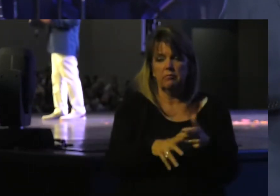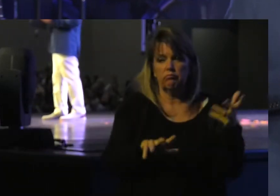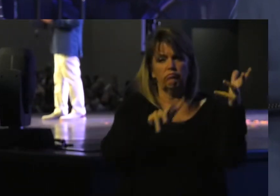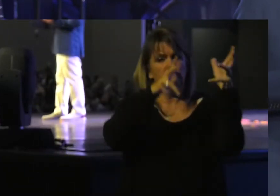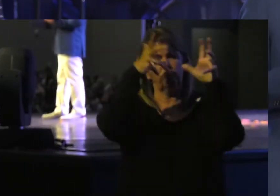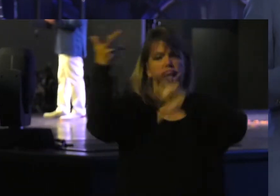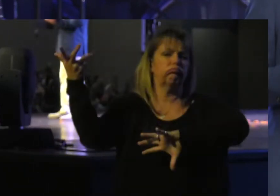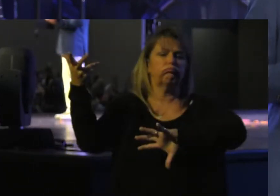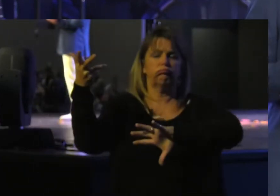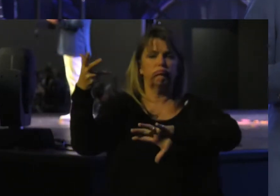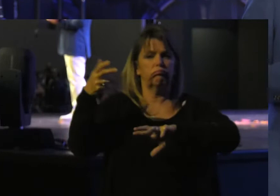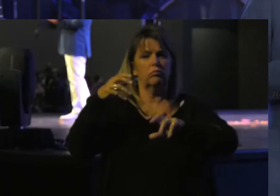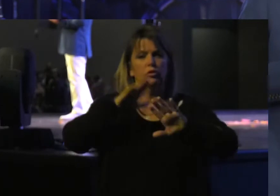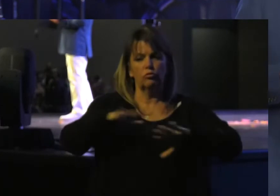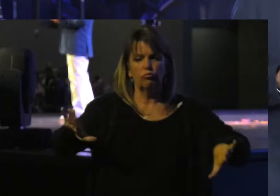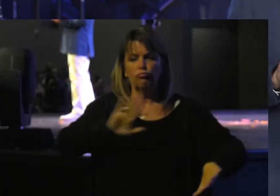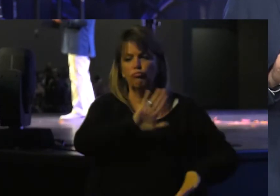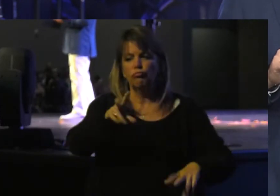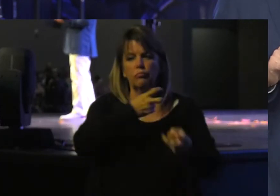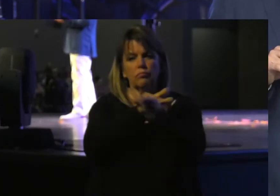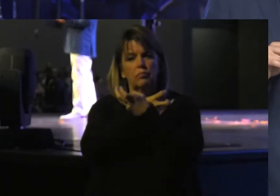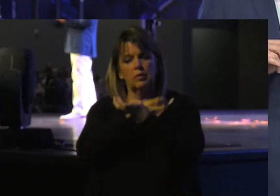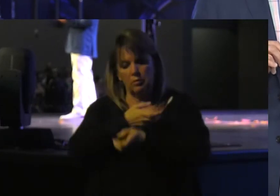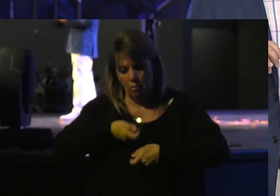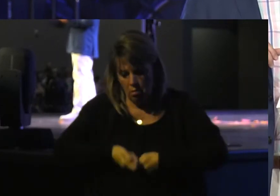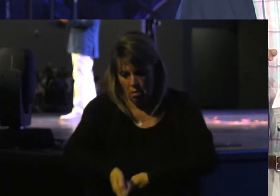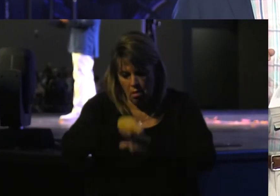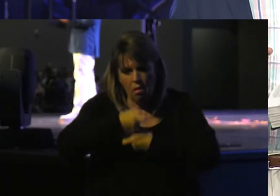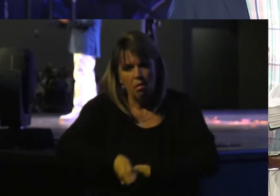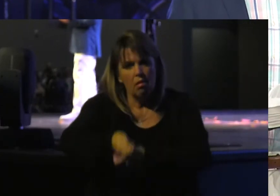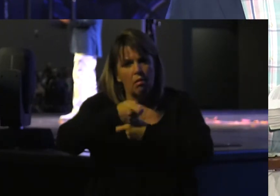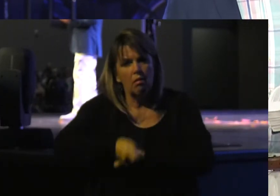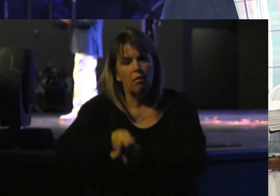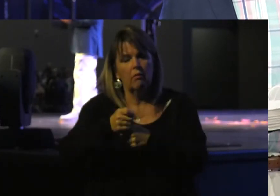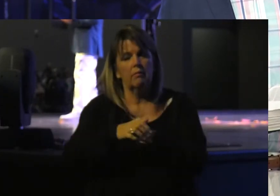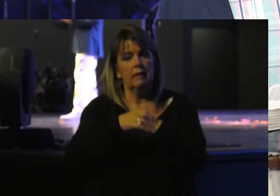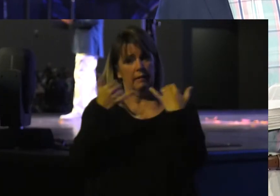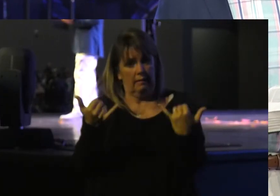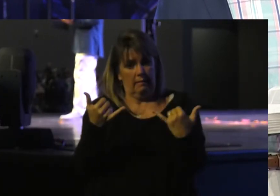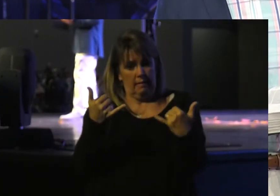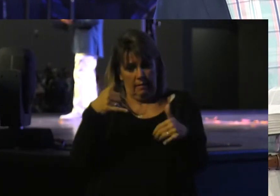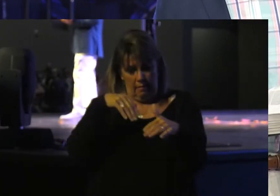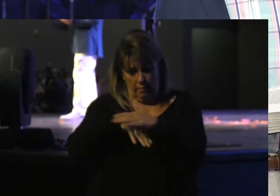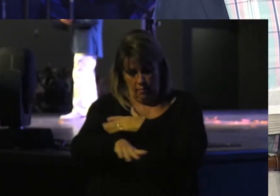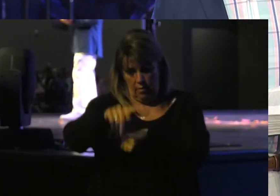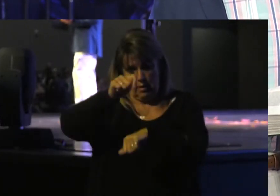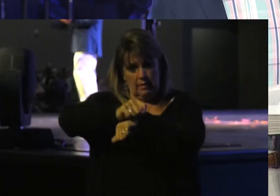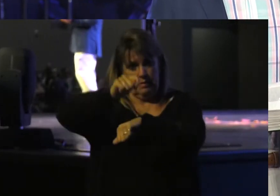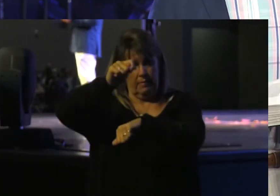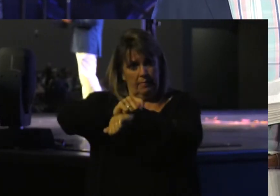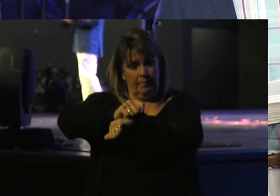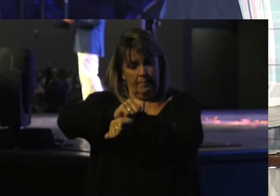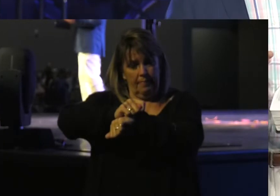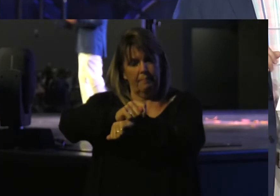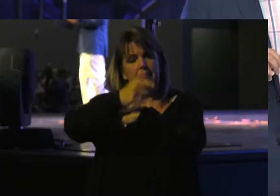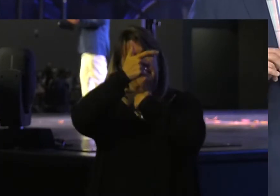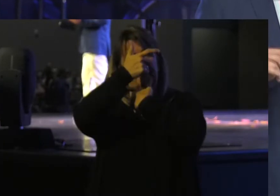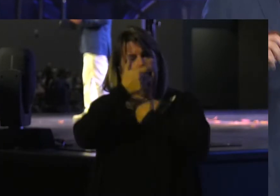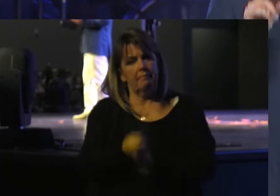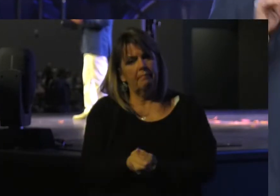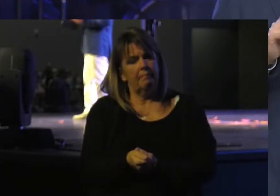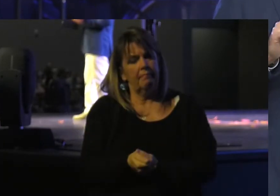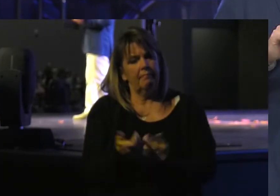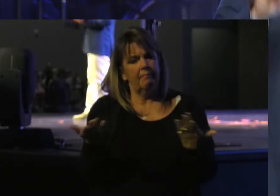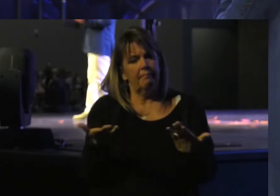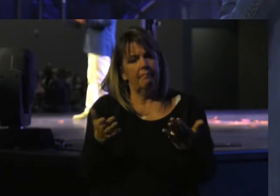And the Bones Of children Have been Excavated By archaeologists And now He walks Into the Temple Court The interesting Thing is